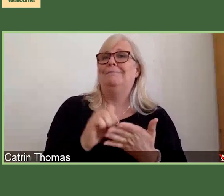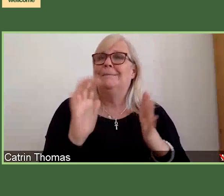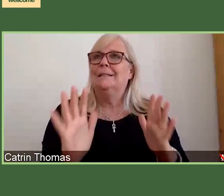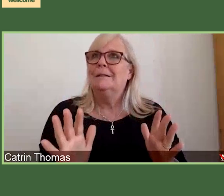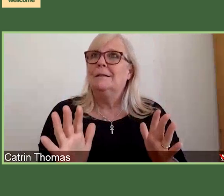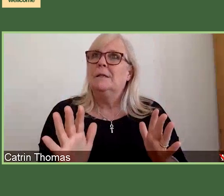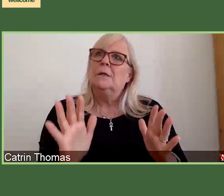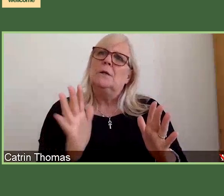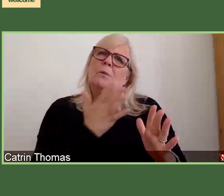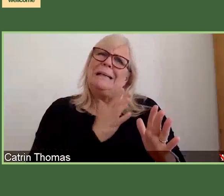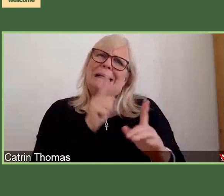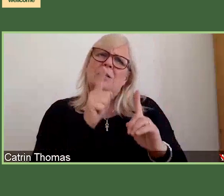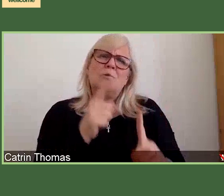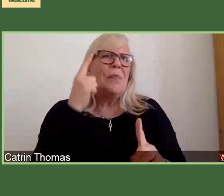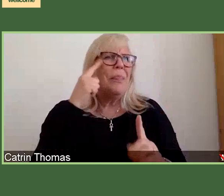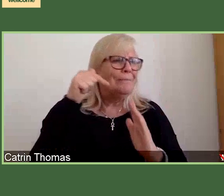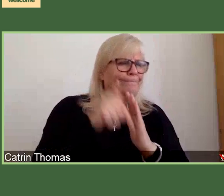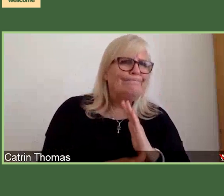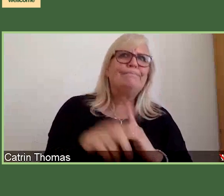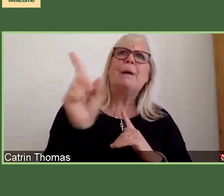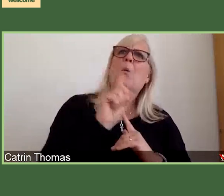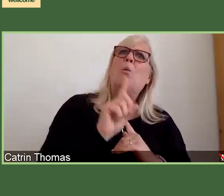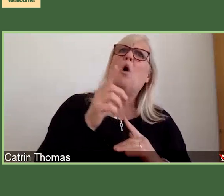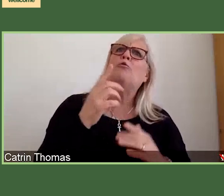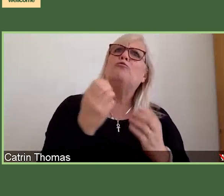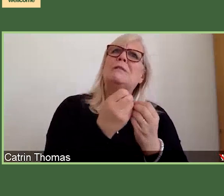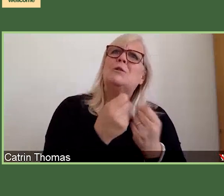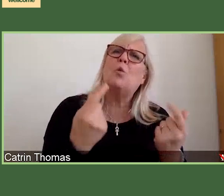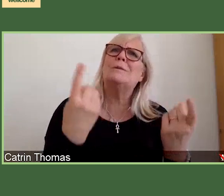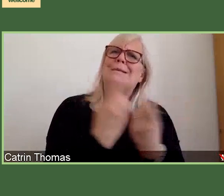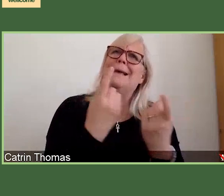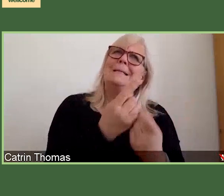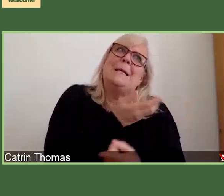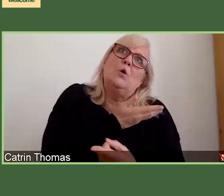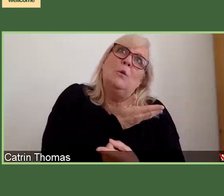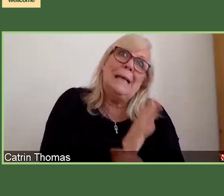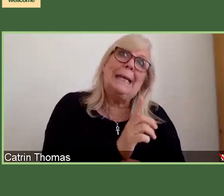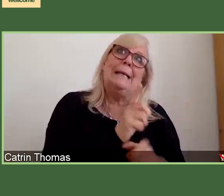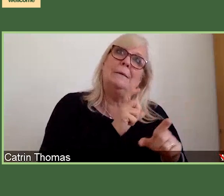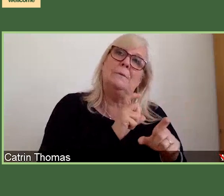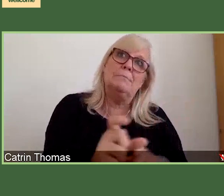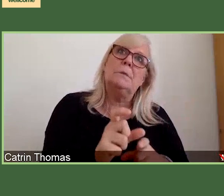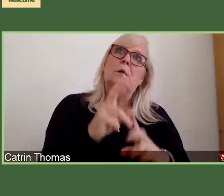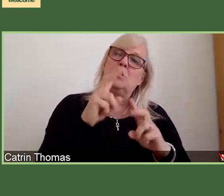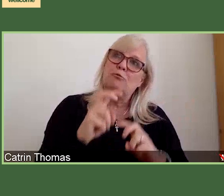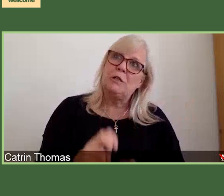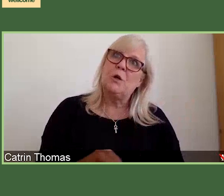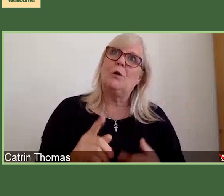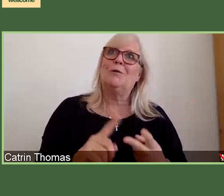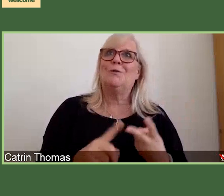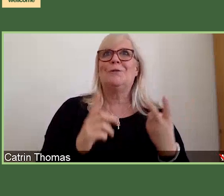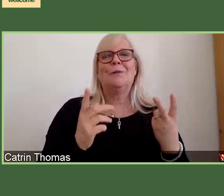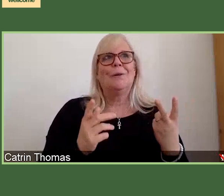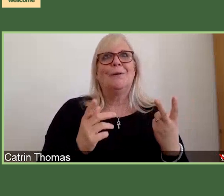need to carry out the research that they want to do. So make sure that their cloth is cut to suit the task.